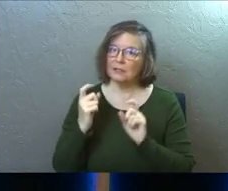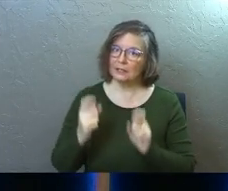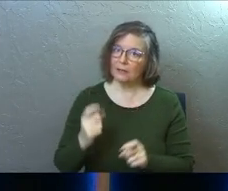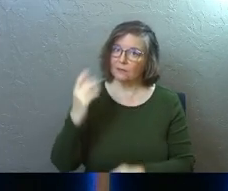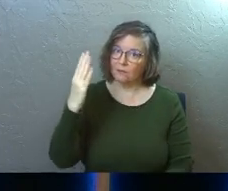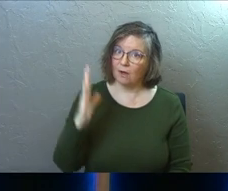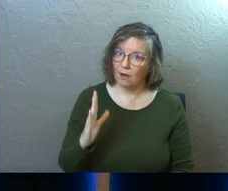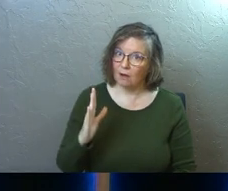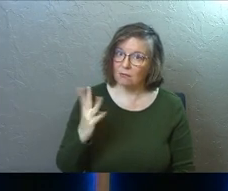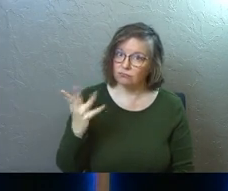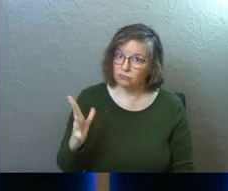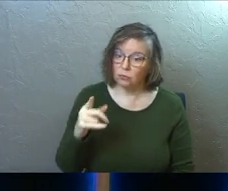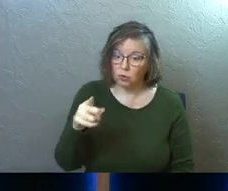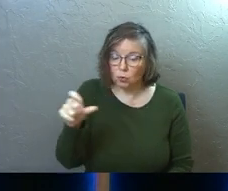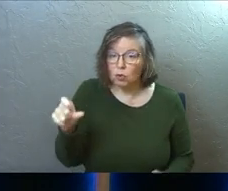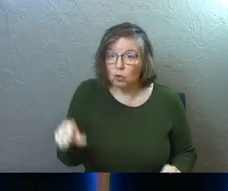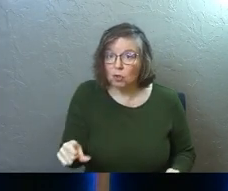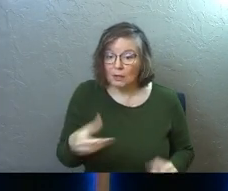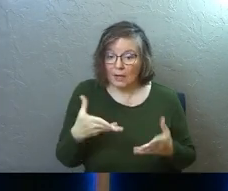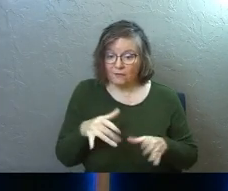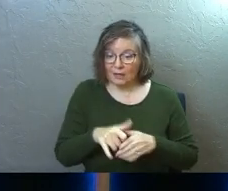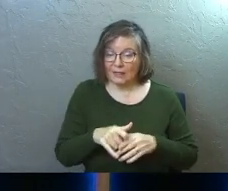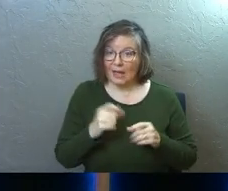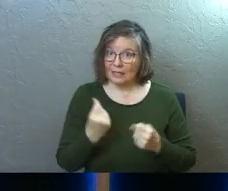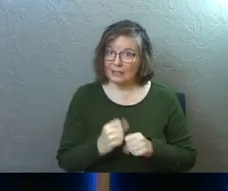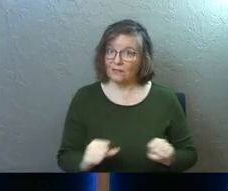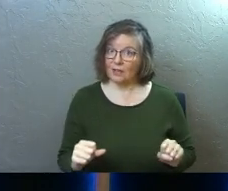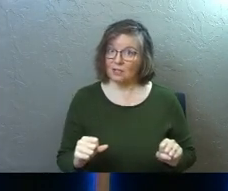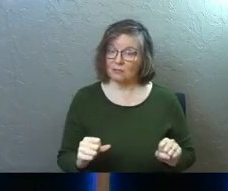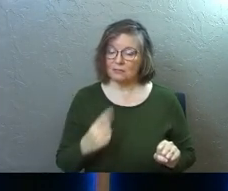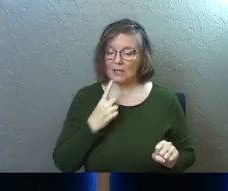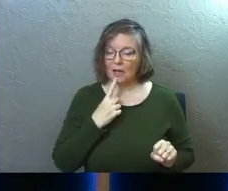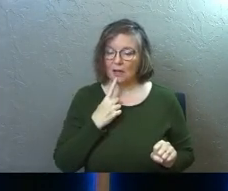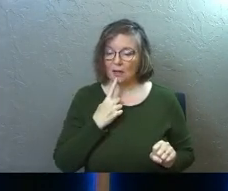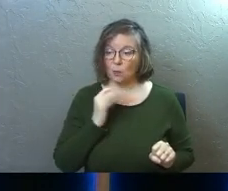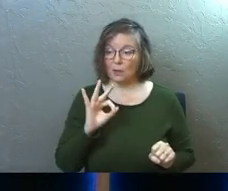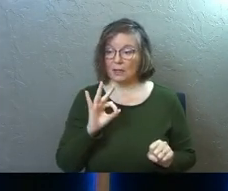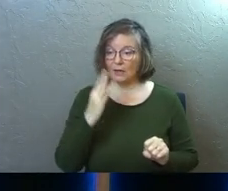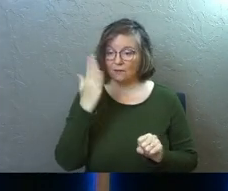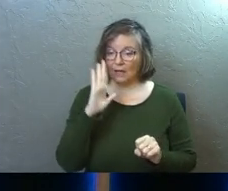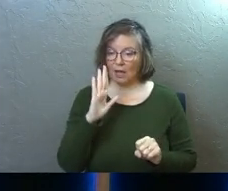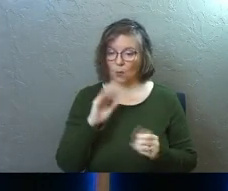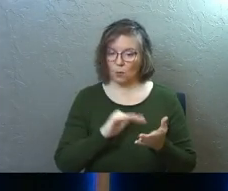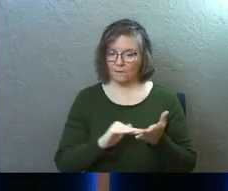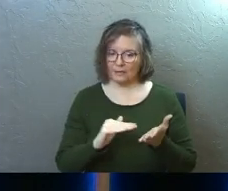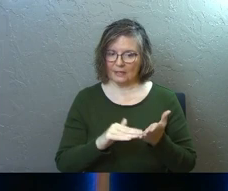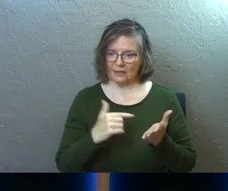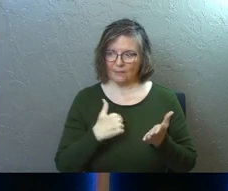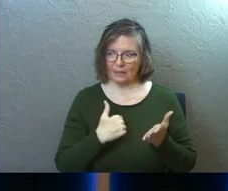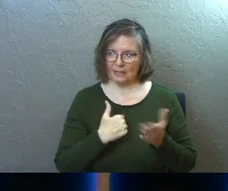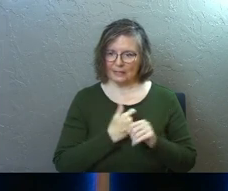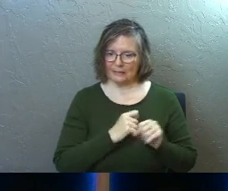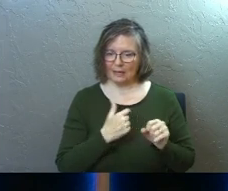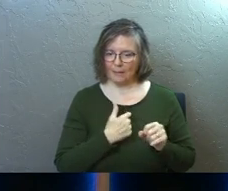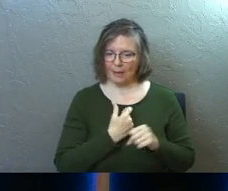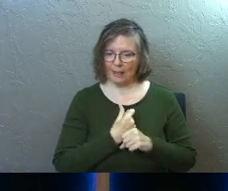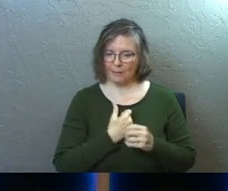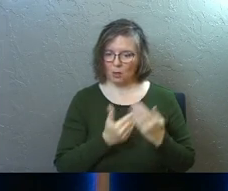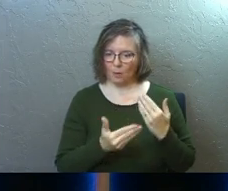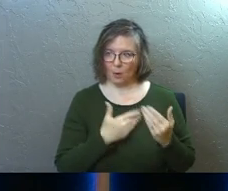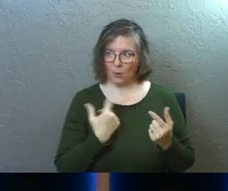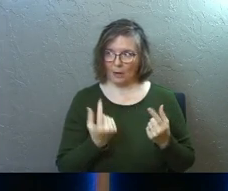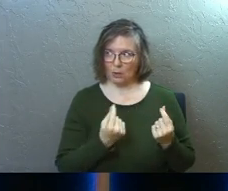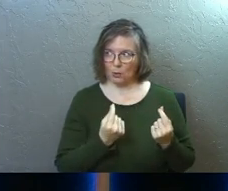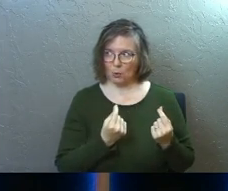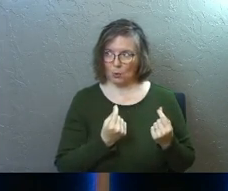gift of God. You could, after that salvation, say, well, if God is going to forgive me and save me and love me, no matter